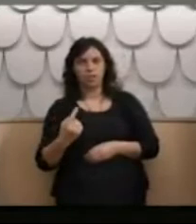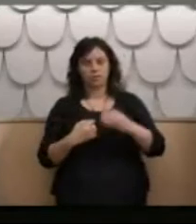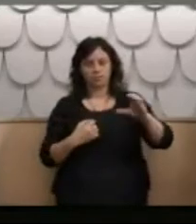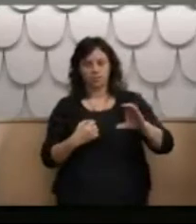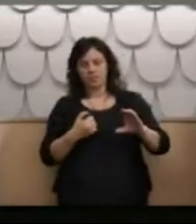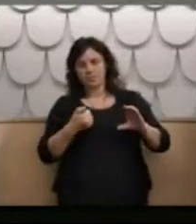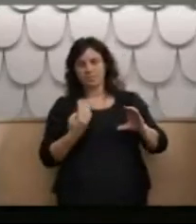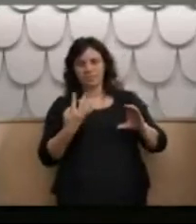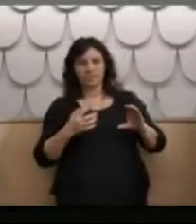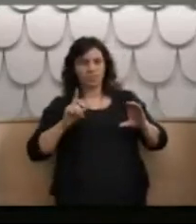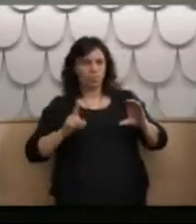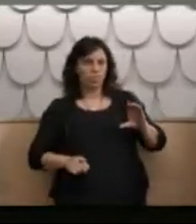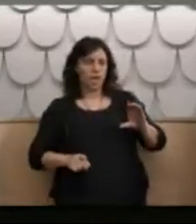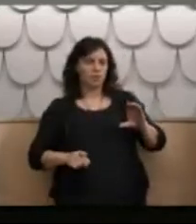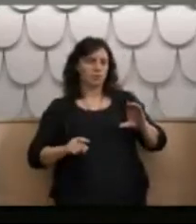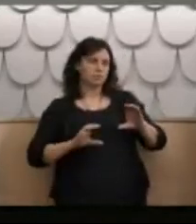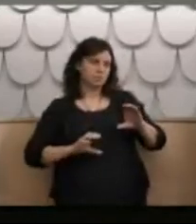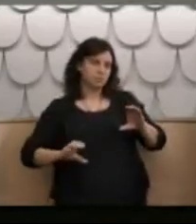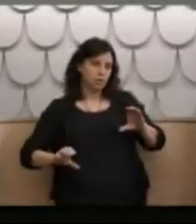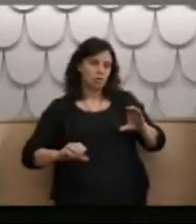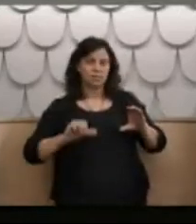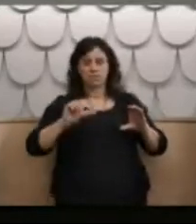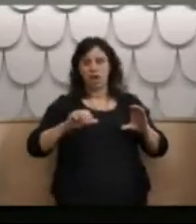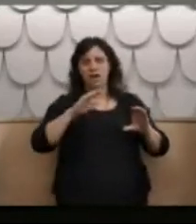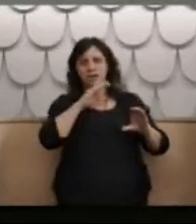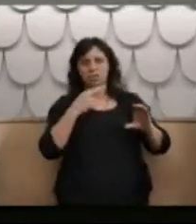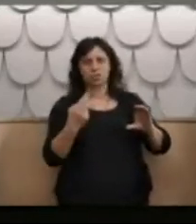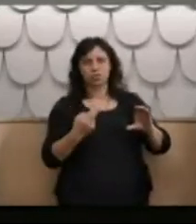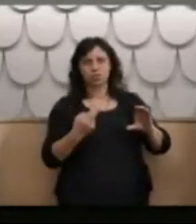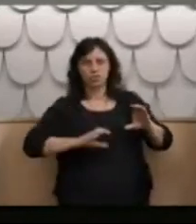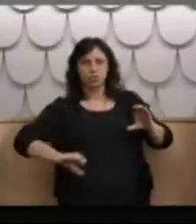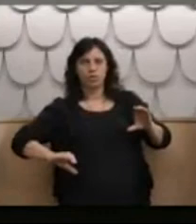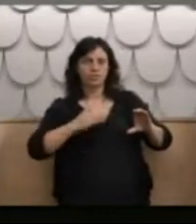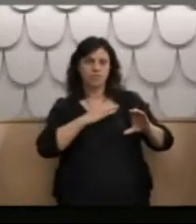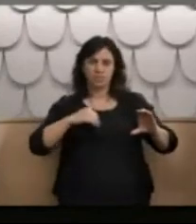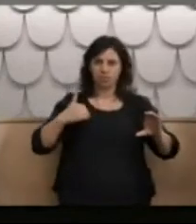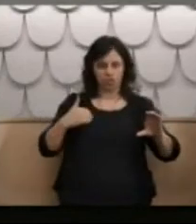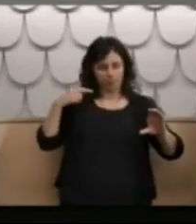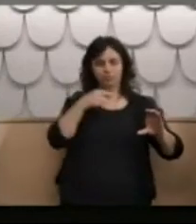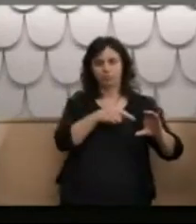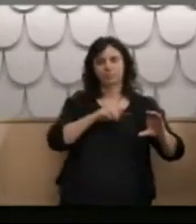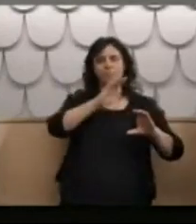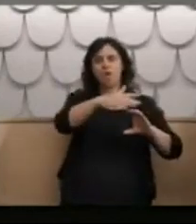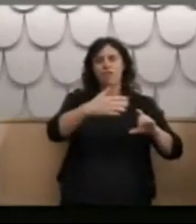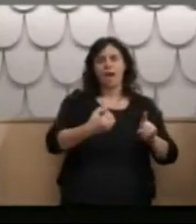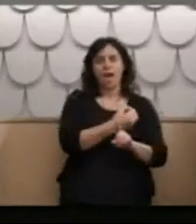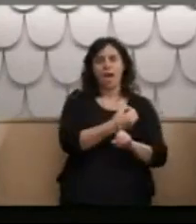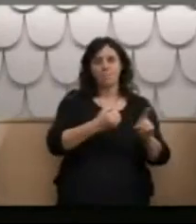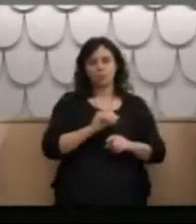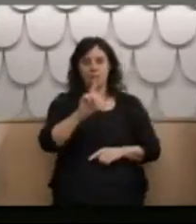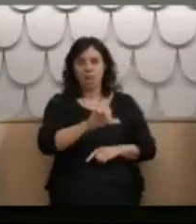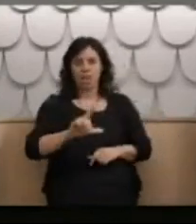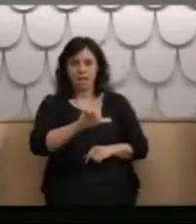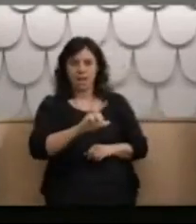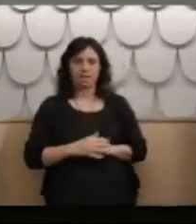,912 settlement from the Crown for my abuse at Lake Alice.